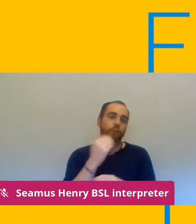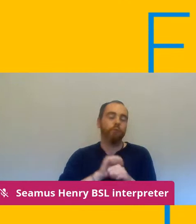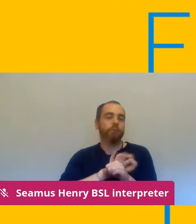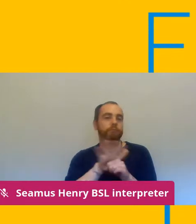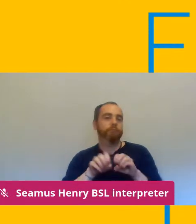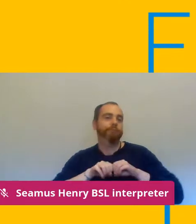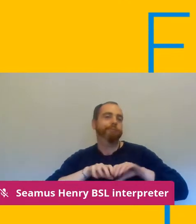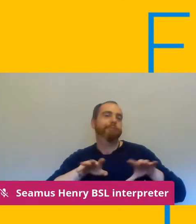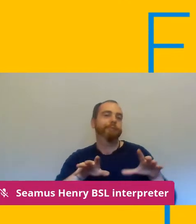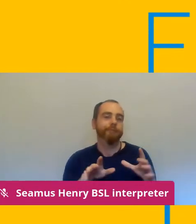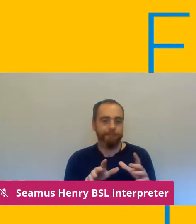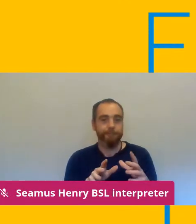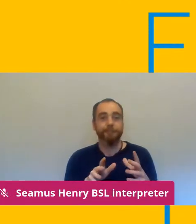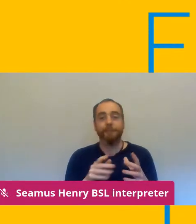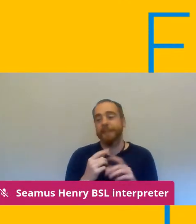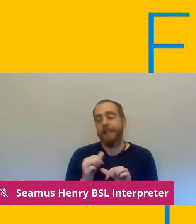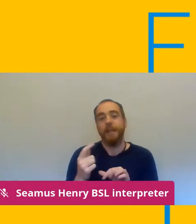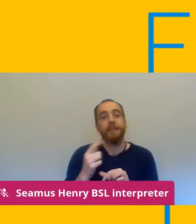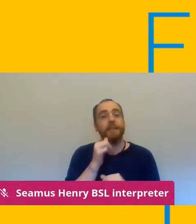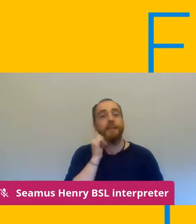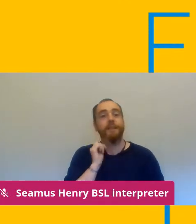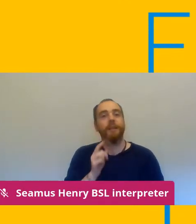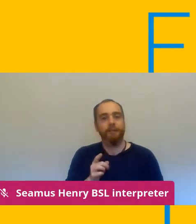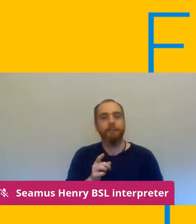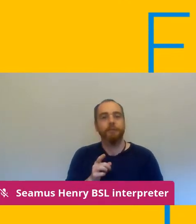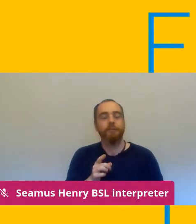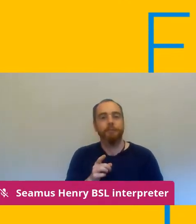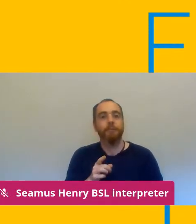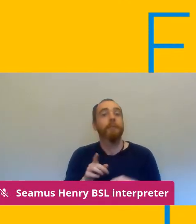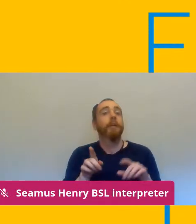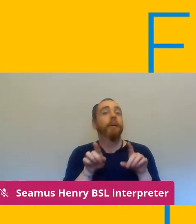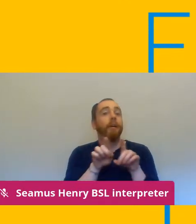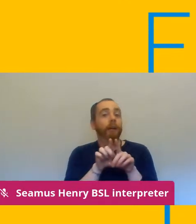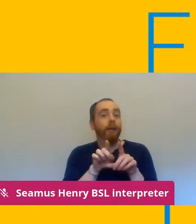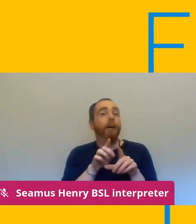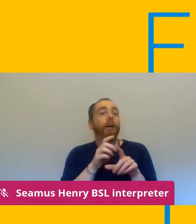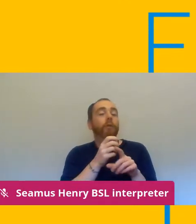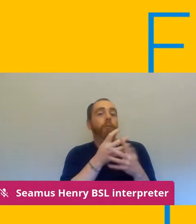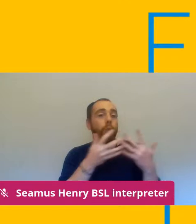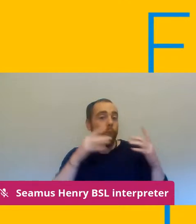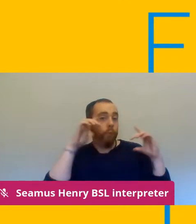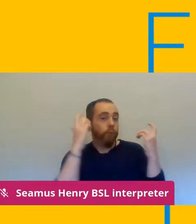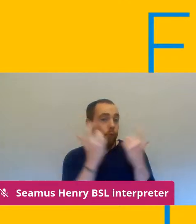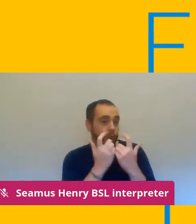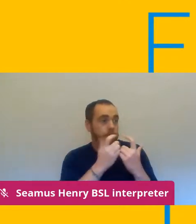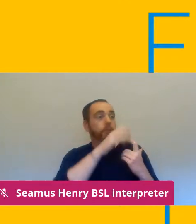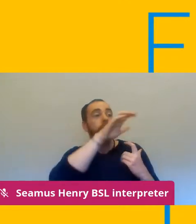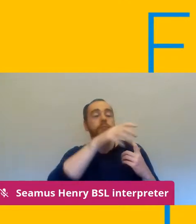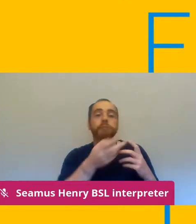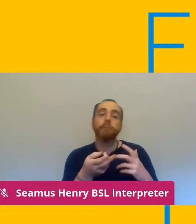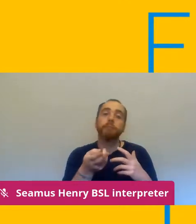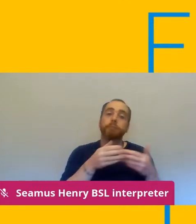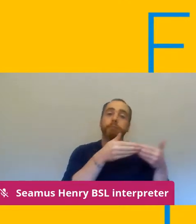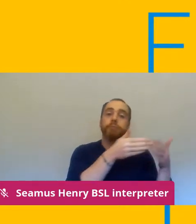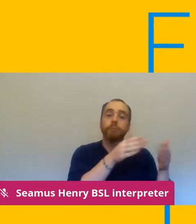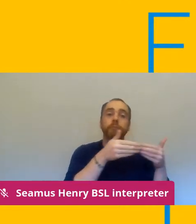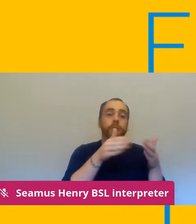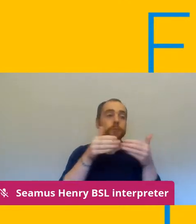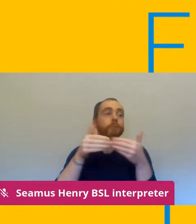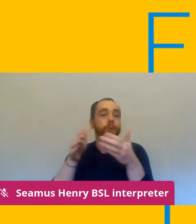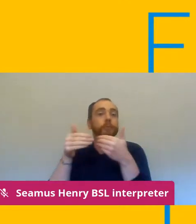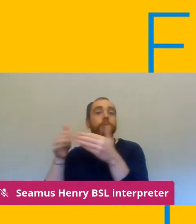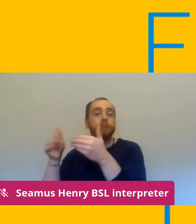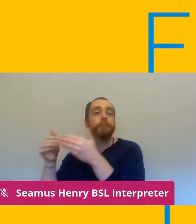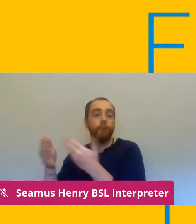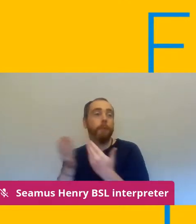and as we know a of colleges are returning to face-to-face teaching and even when some of it could be done online and